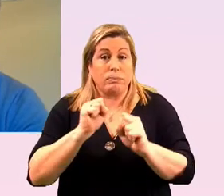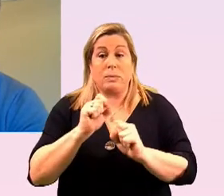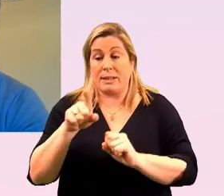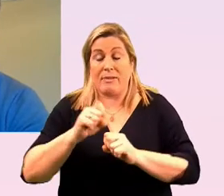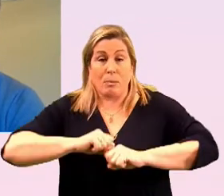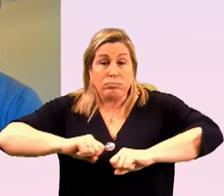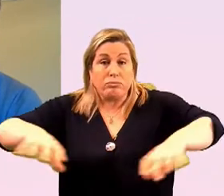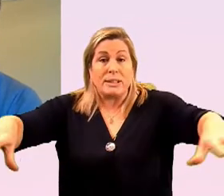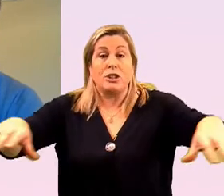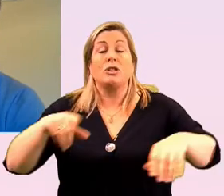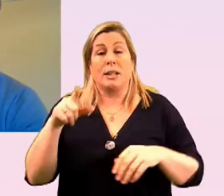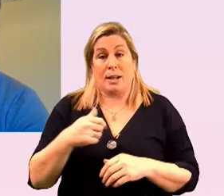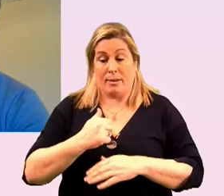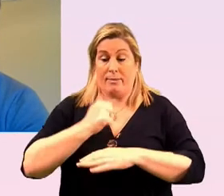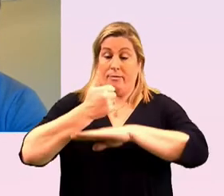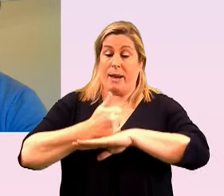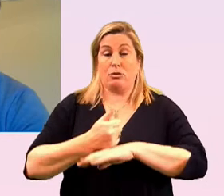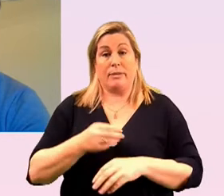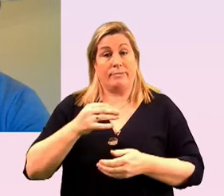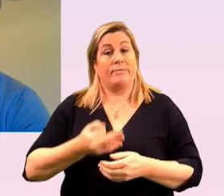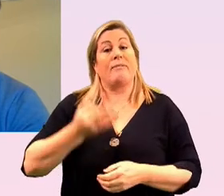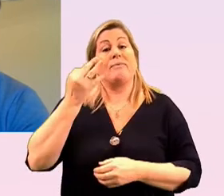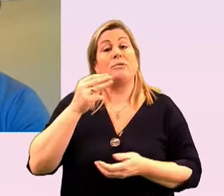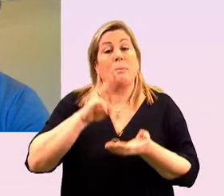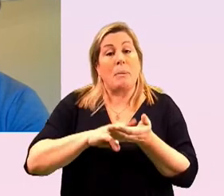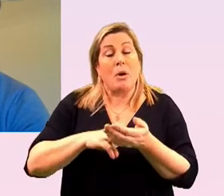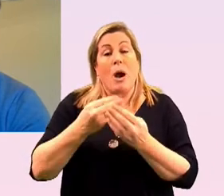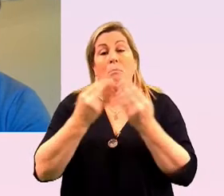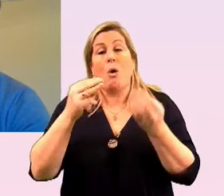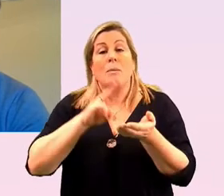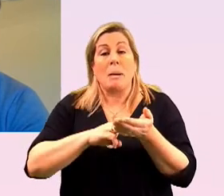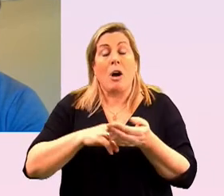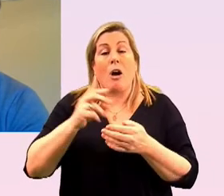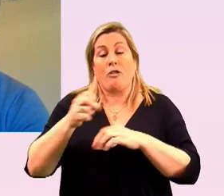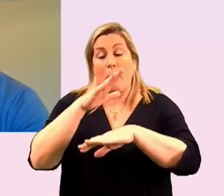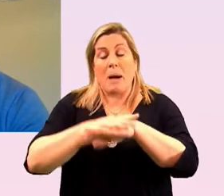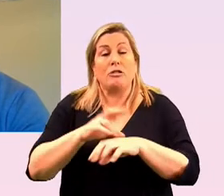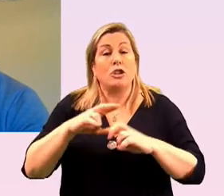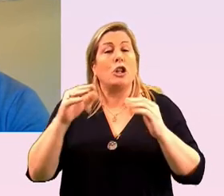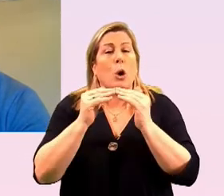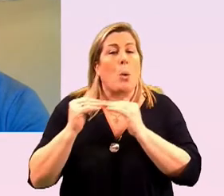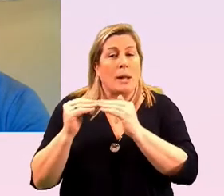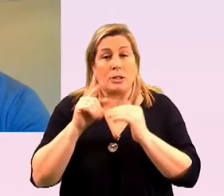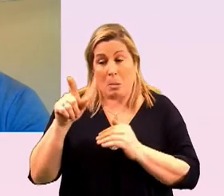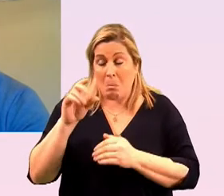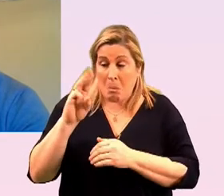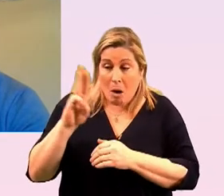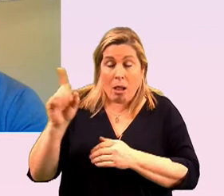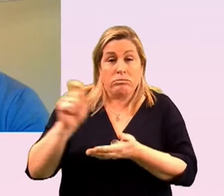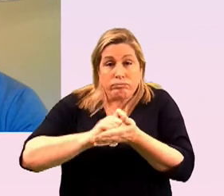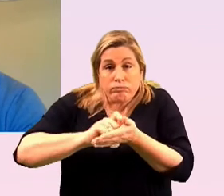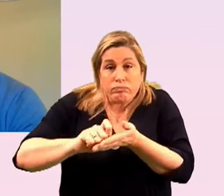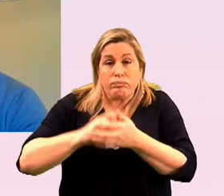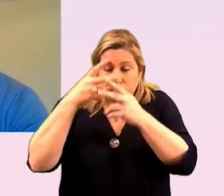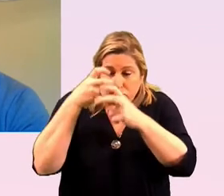a founding member a board member of marriage equality paula researched and was author of some of marriage equality's most